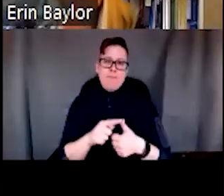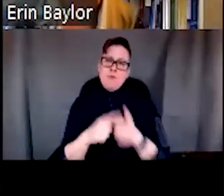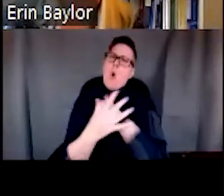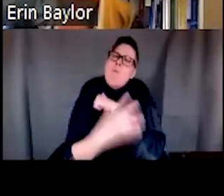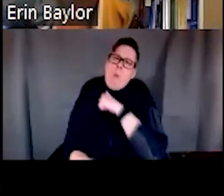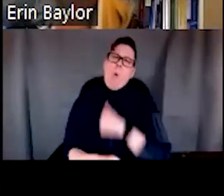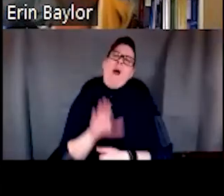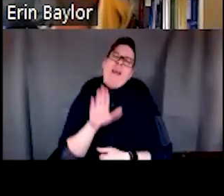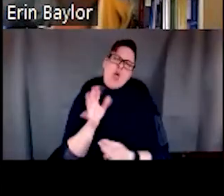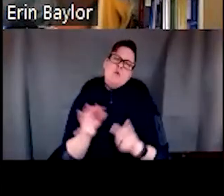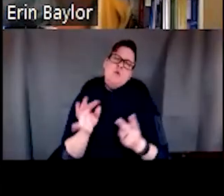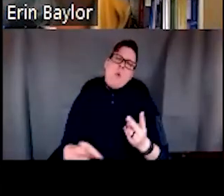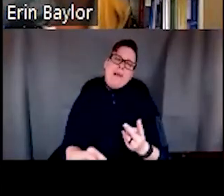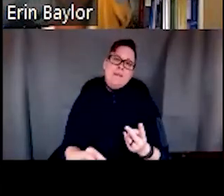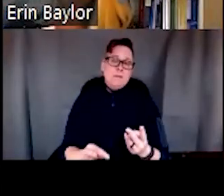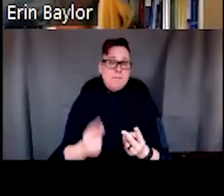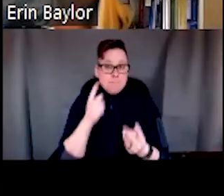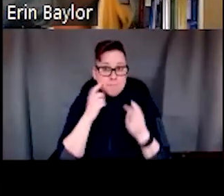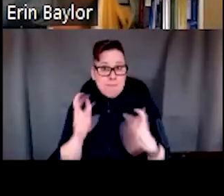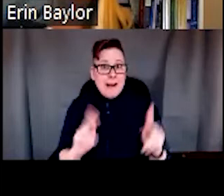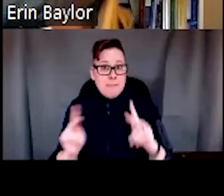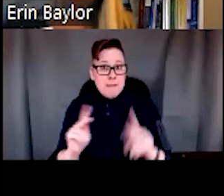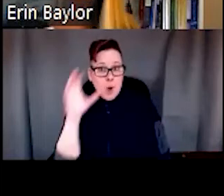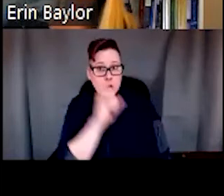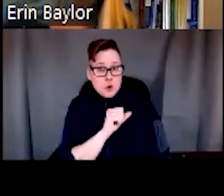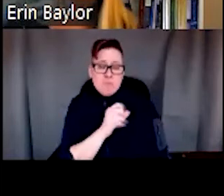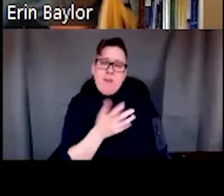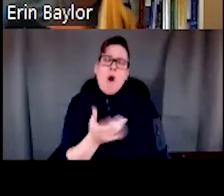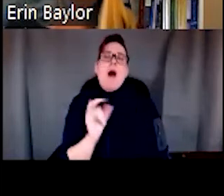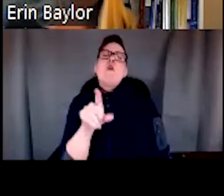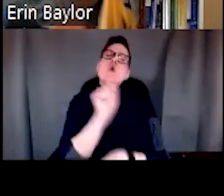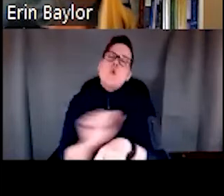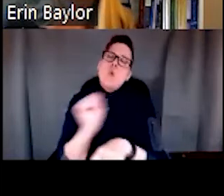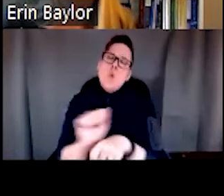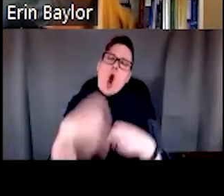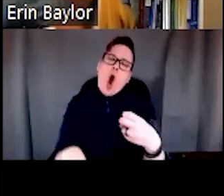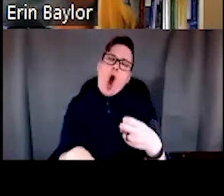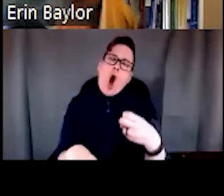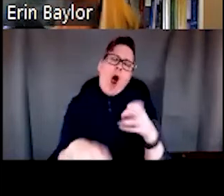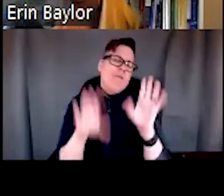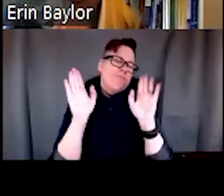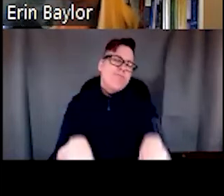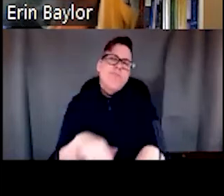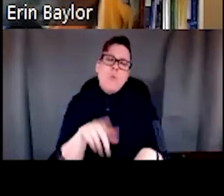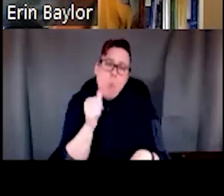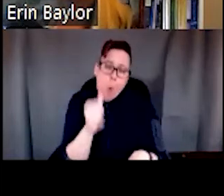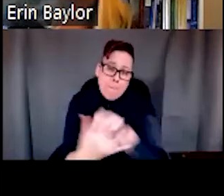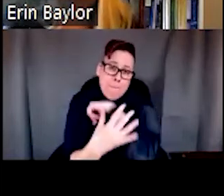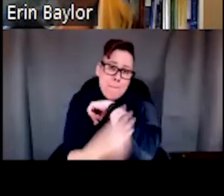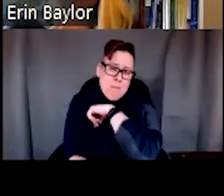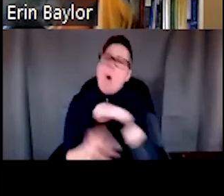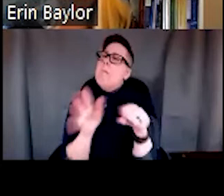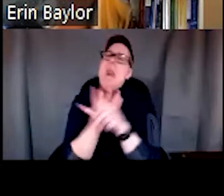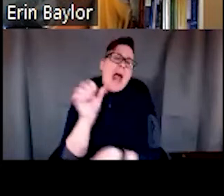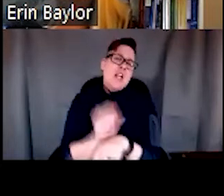choice. I think a lot of people do work under an assumption that if you just work hard enough, then you don't have to be poor, that there's plenty